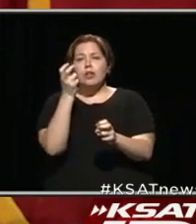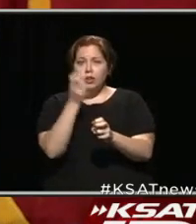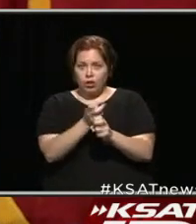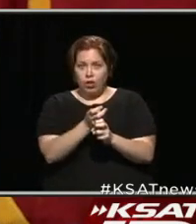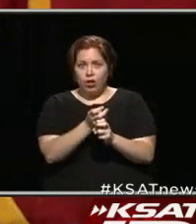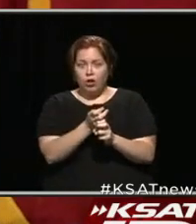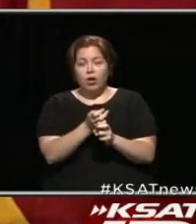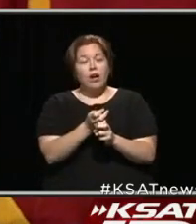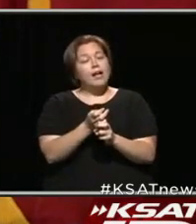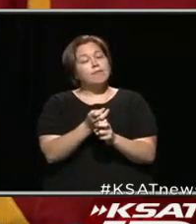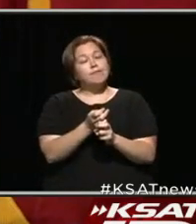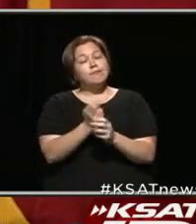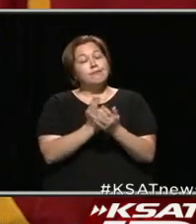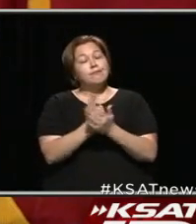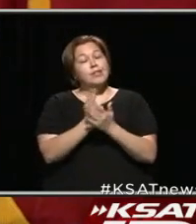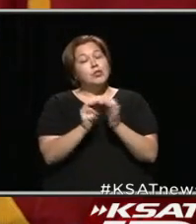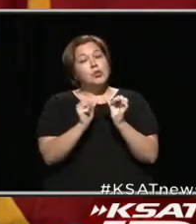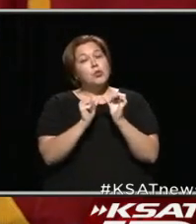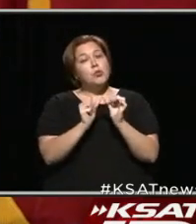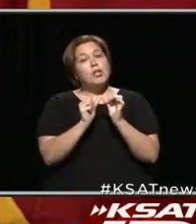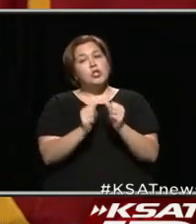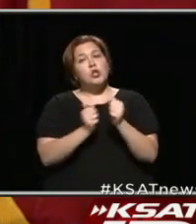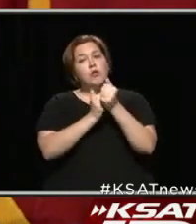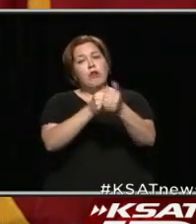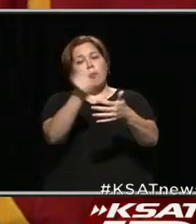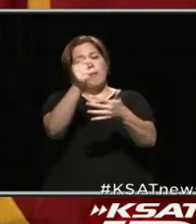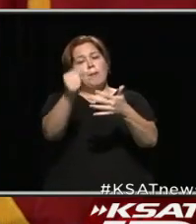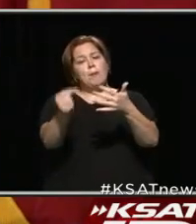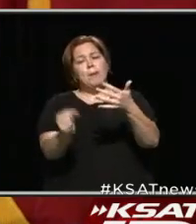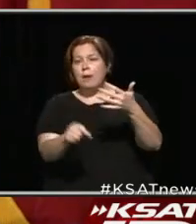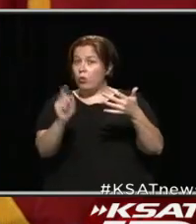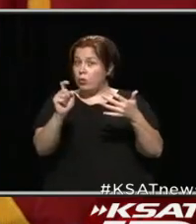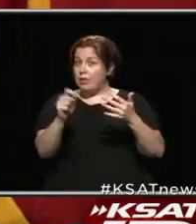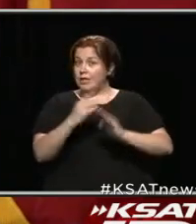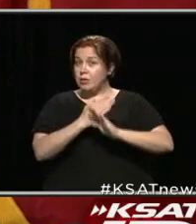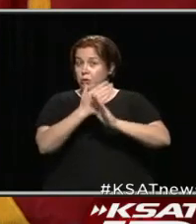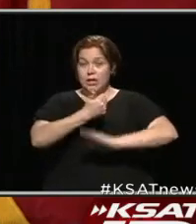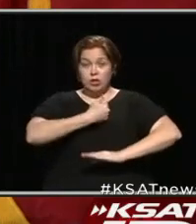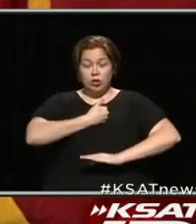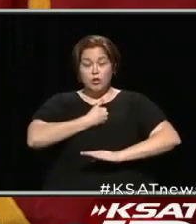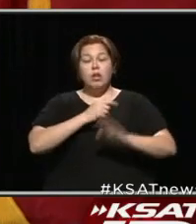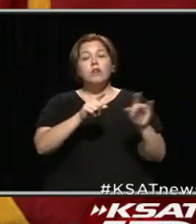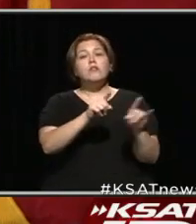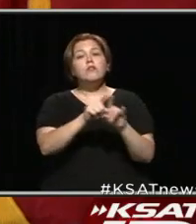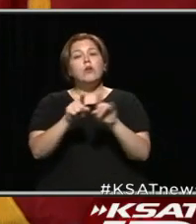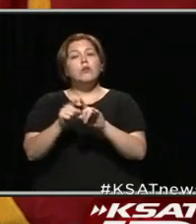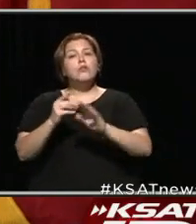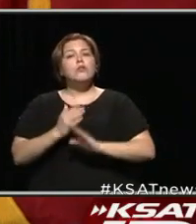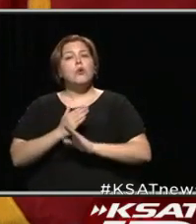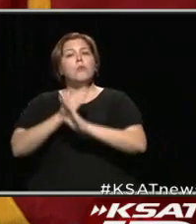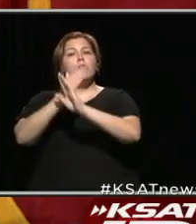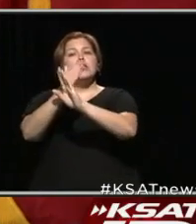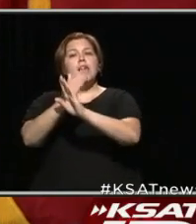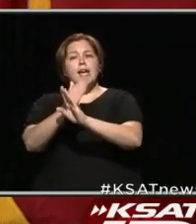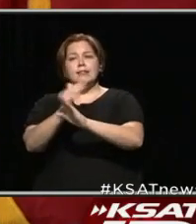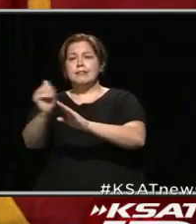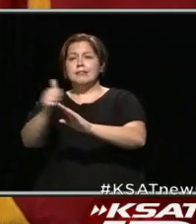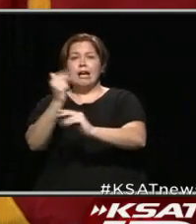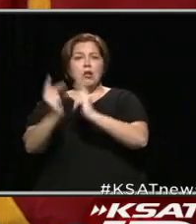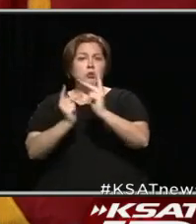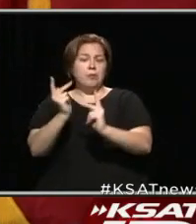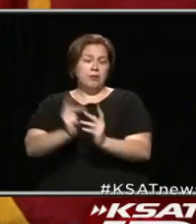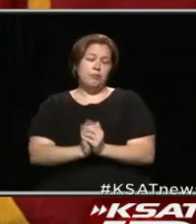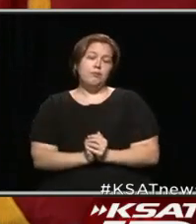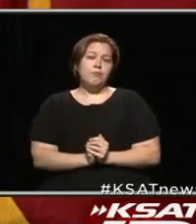let's make sure we continue to do all the things that we need to do to protect ourselves, as well as our fellow citizens.